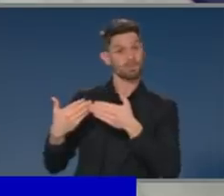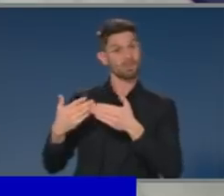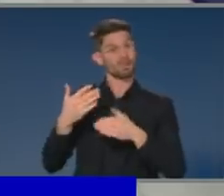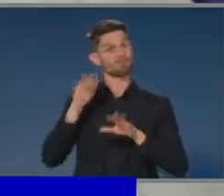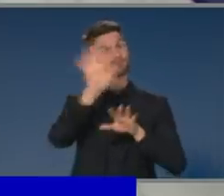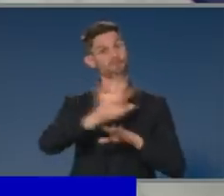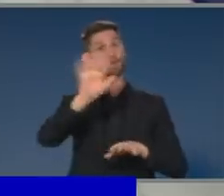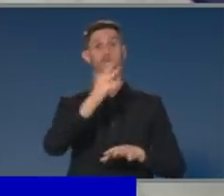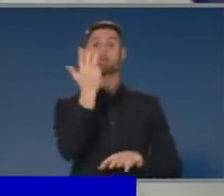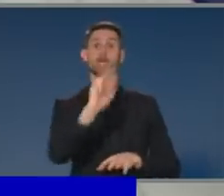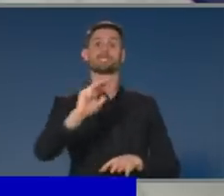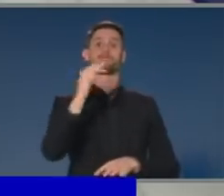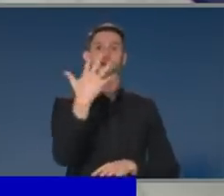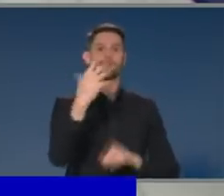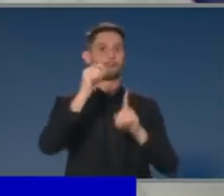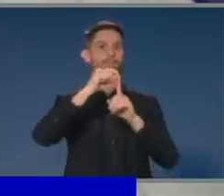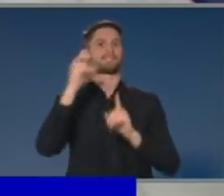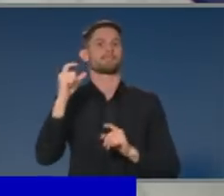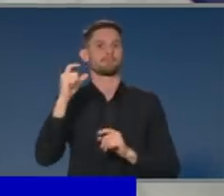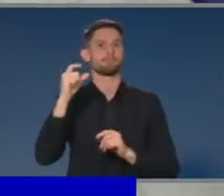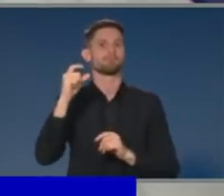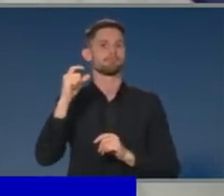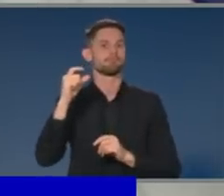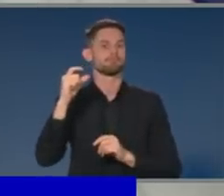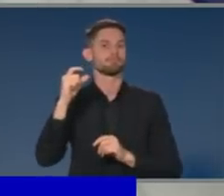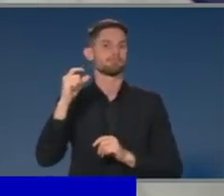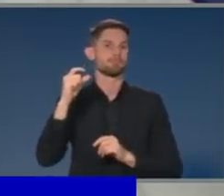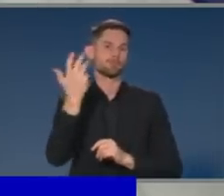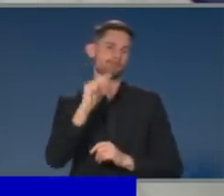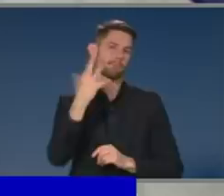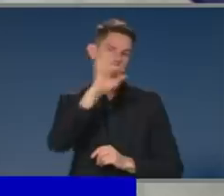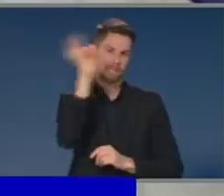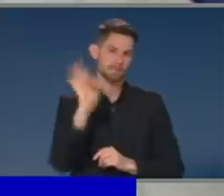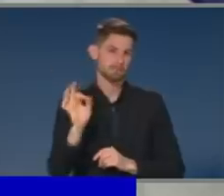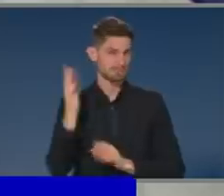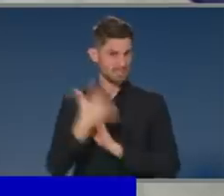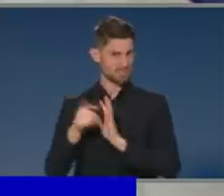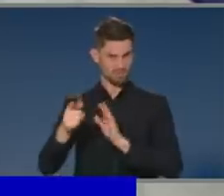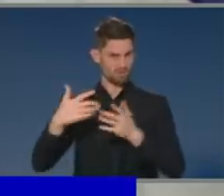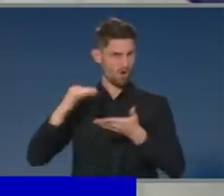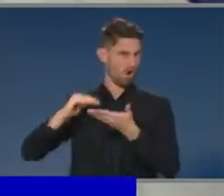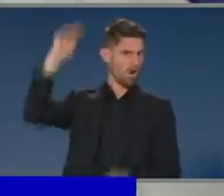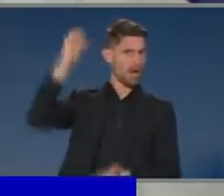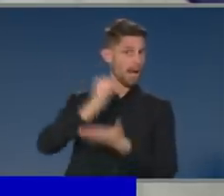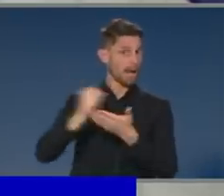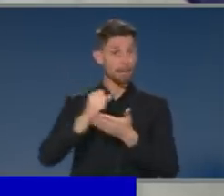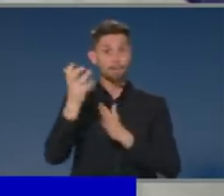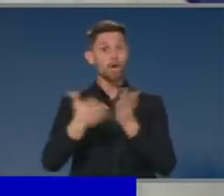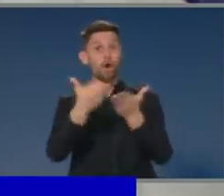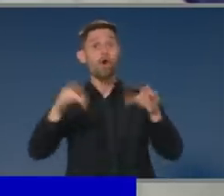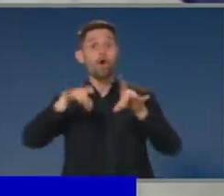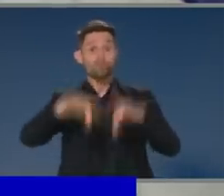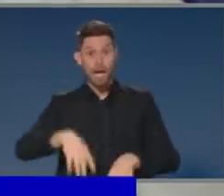95%. And so they're at or about record levels. So Australians are